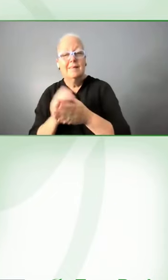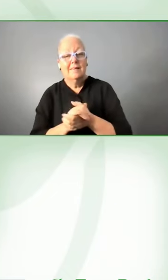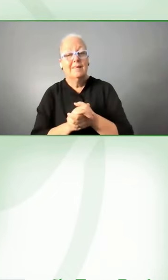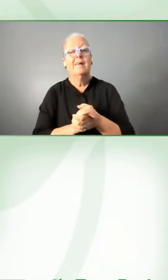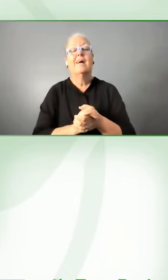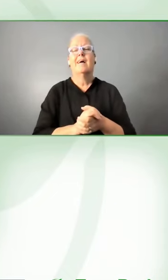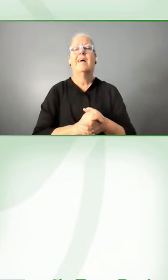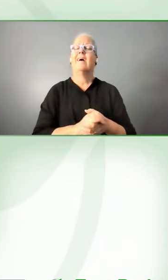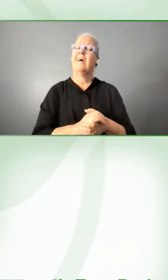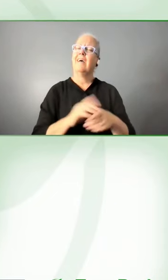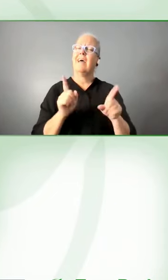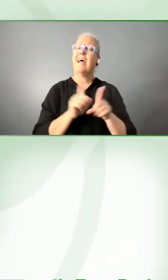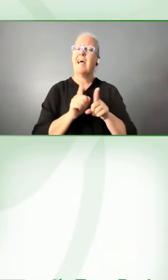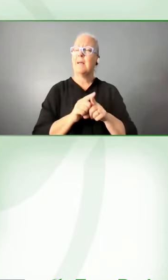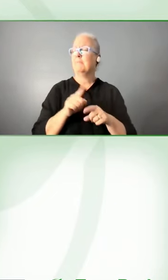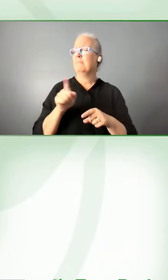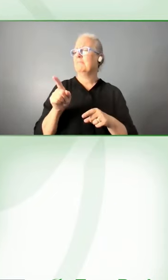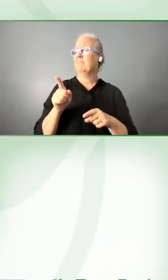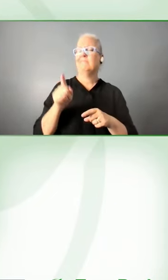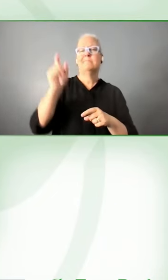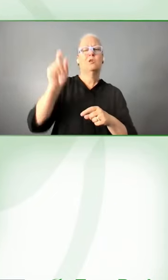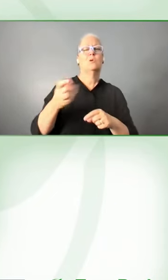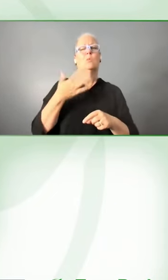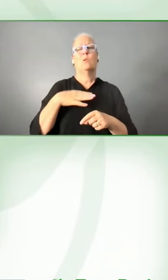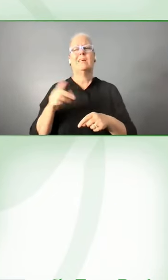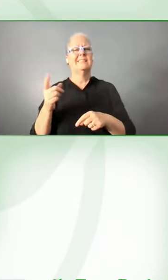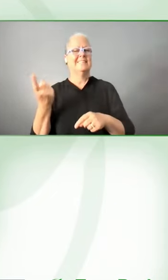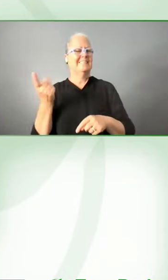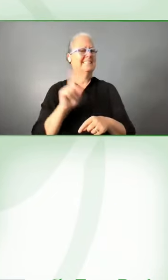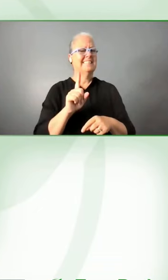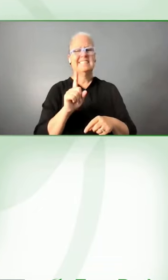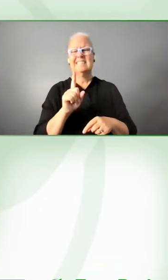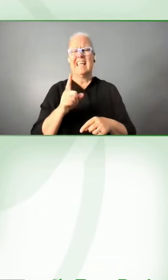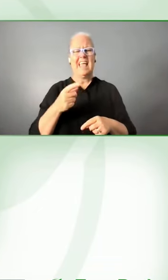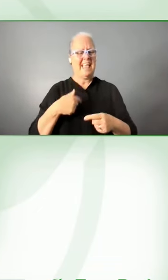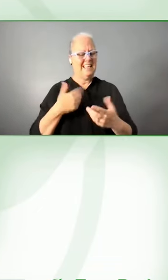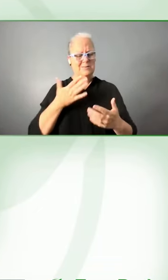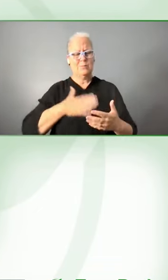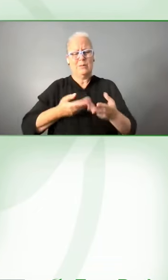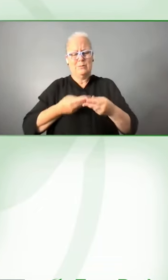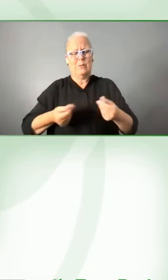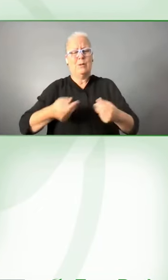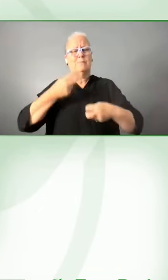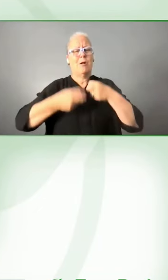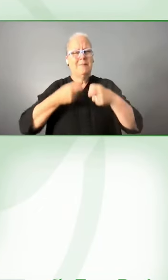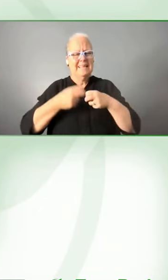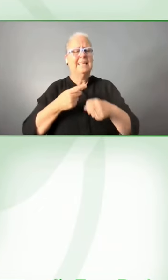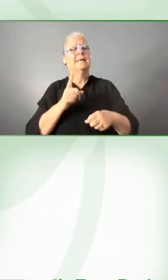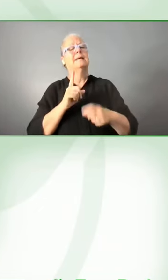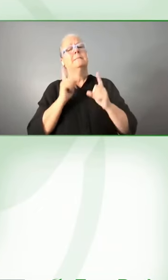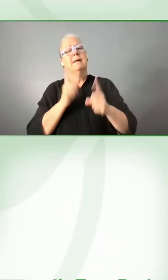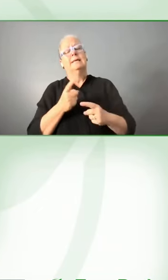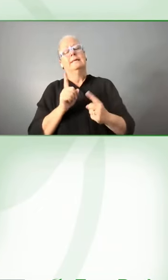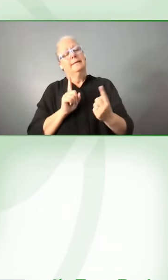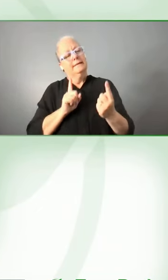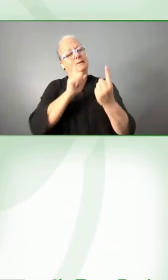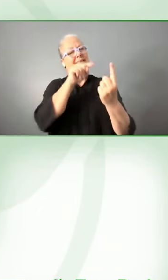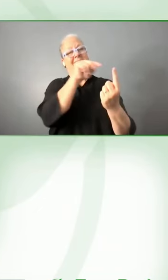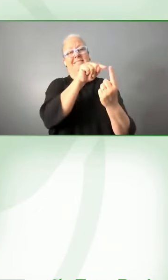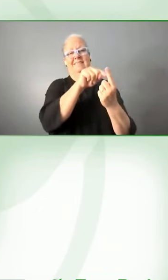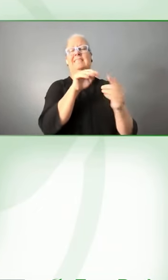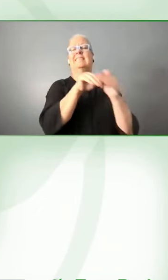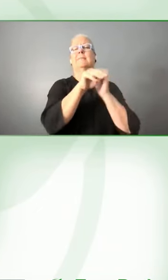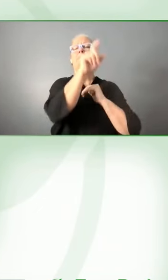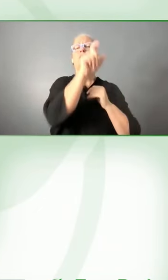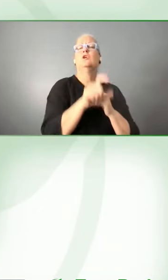accessibility team to to help solve for what they're doing we're trying to embed a culture of thinking about inclusive practices